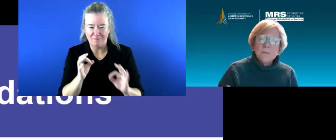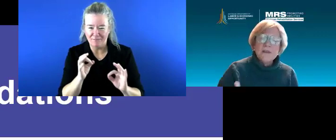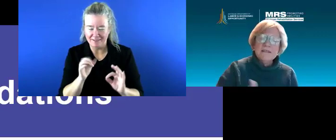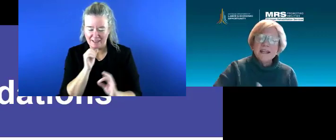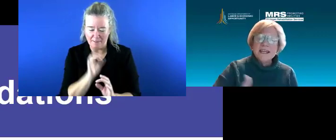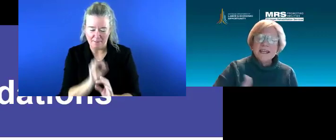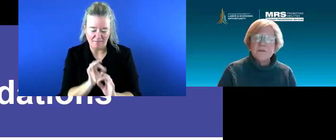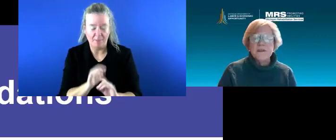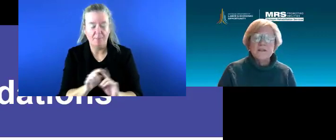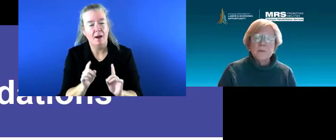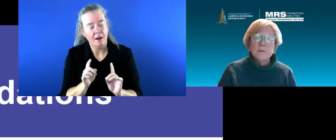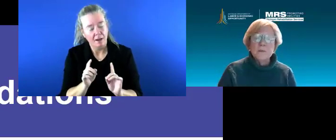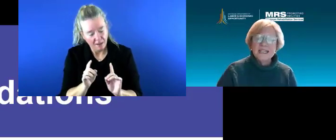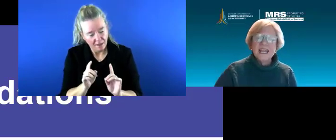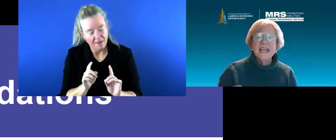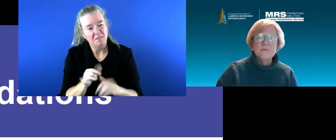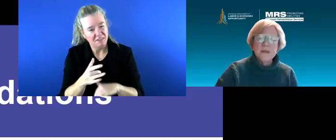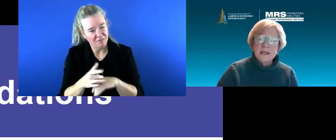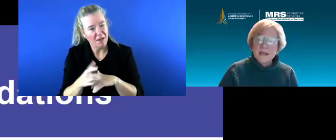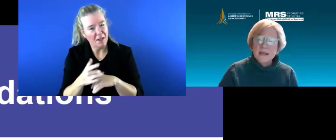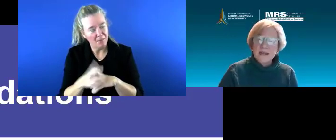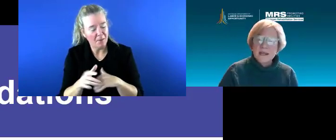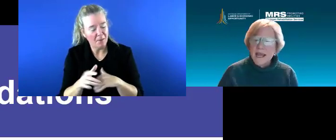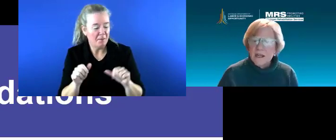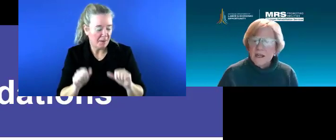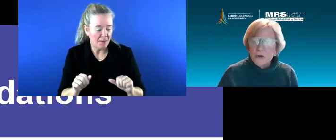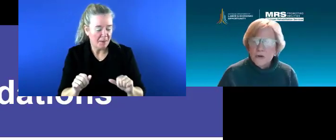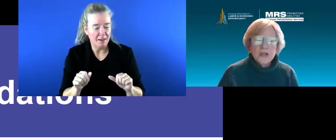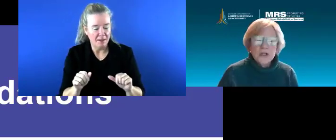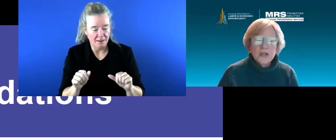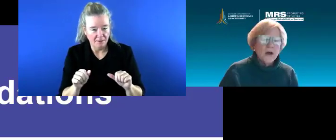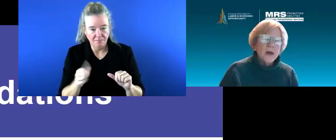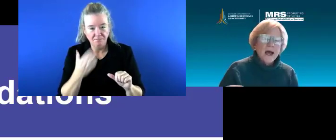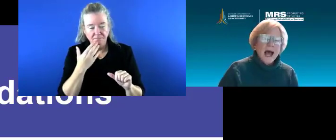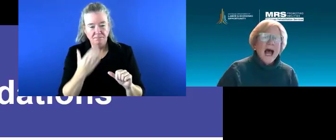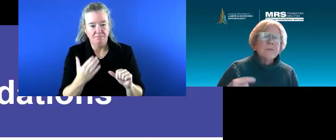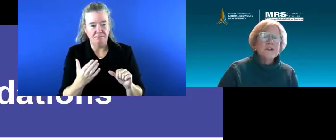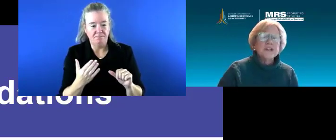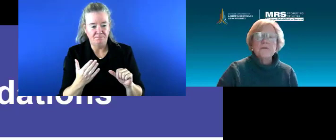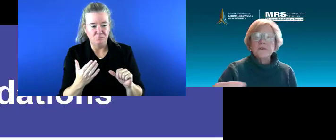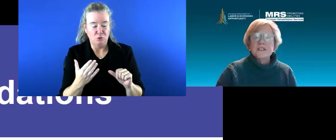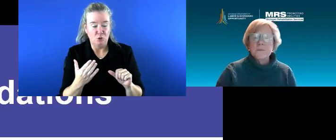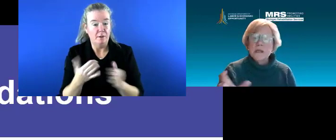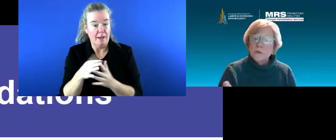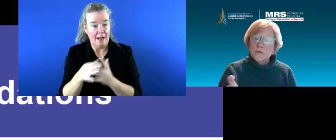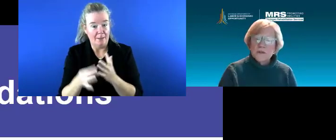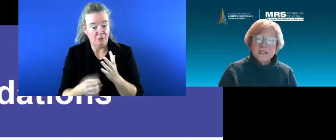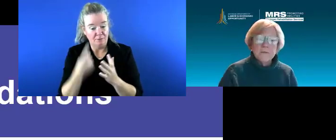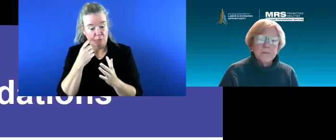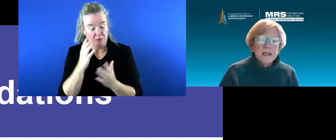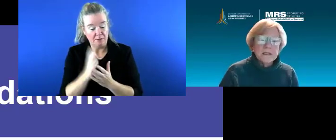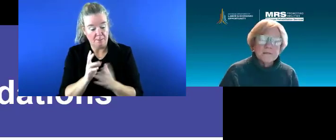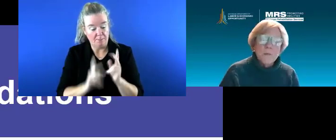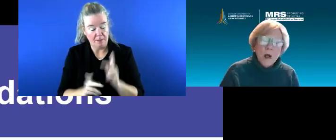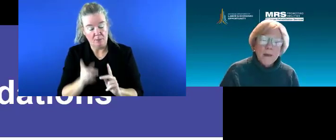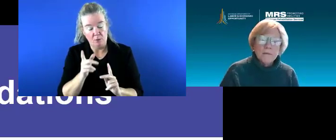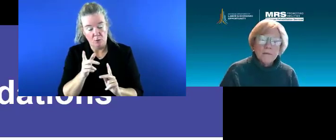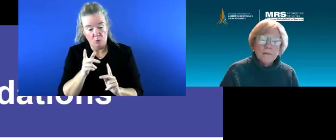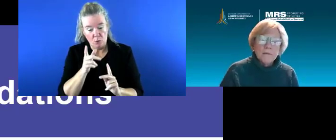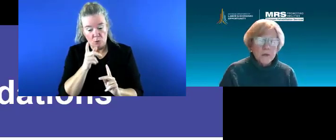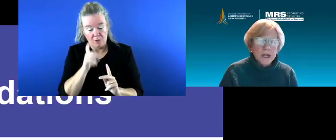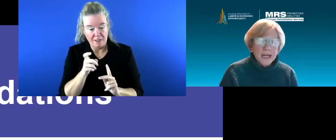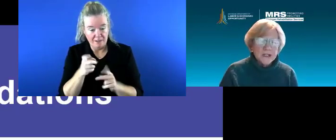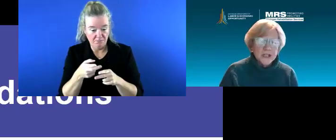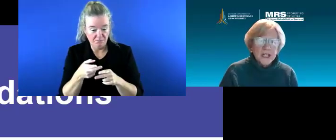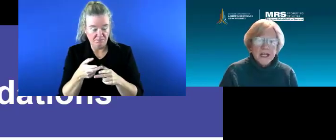is something that is something available and can be a good option for some people for some small